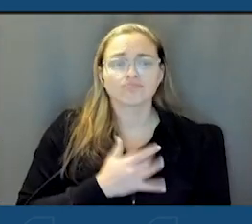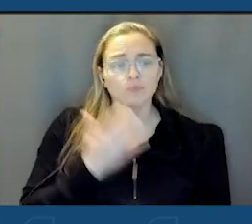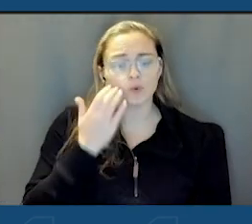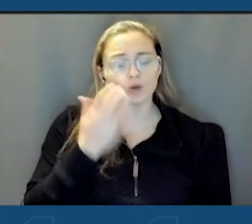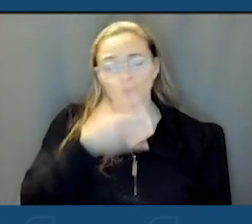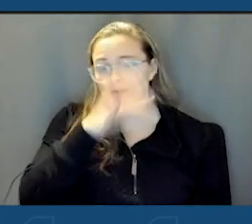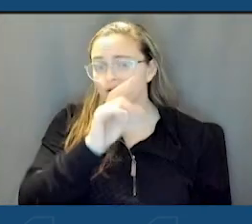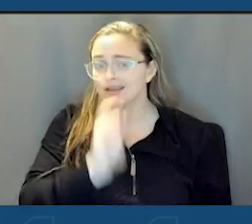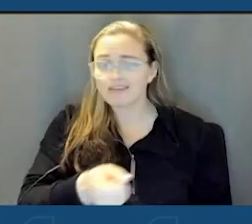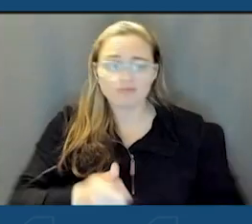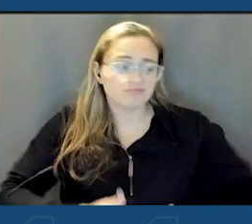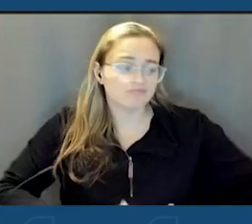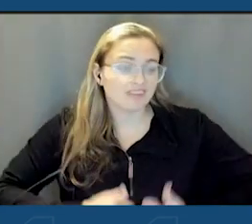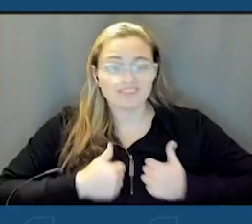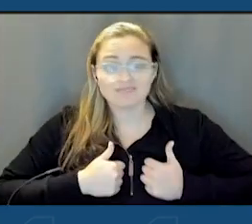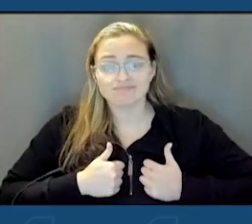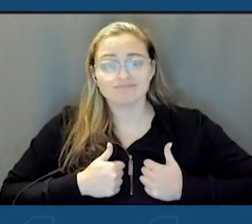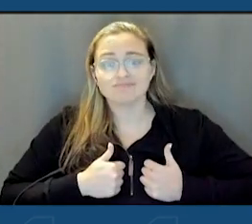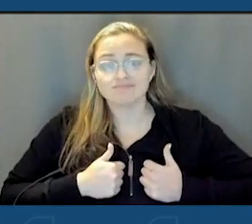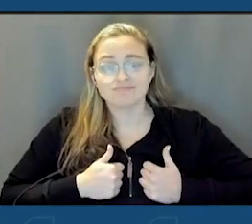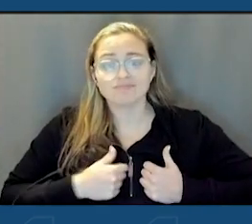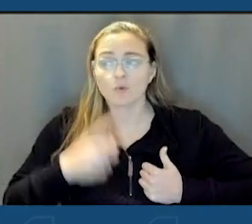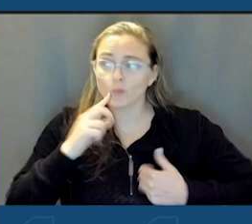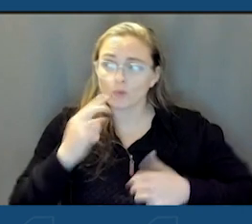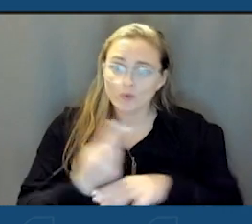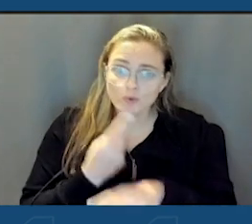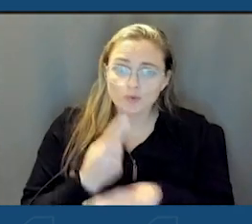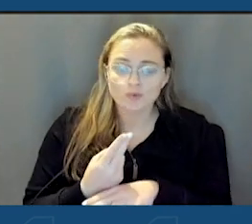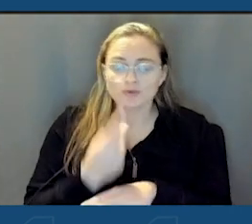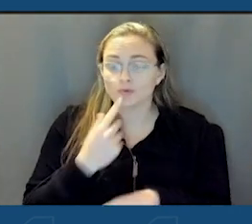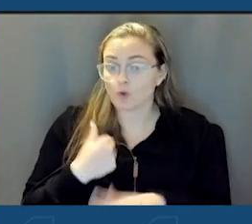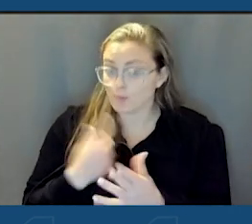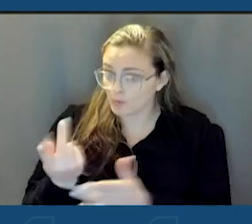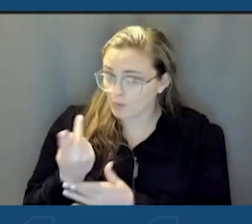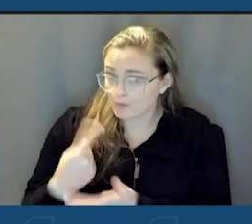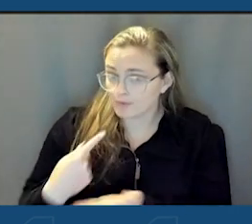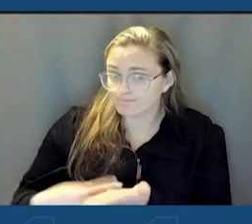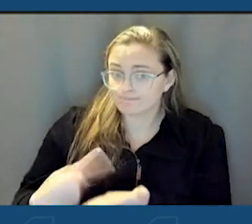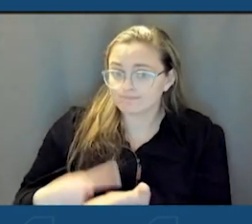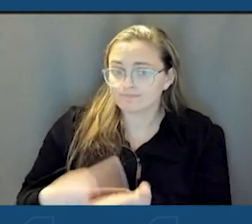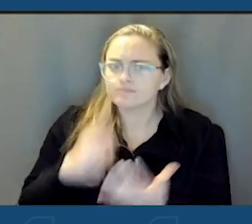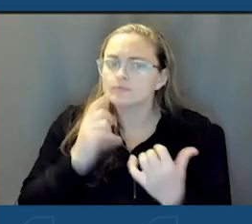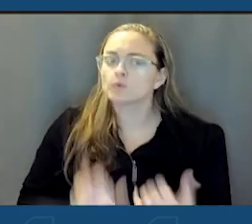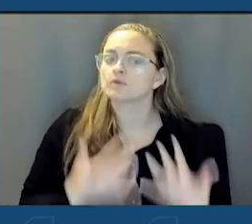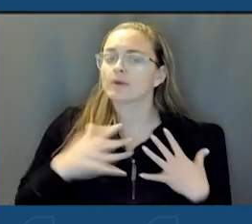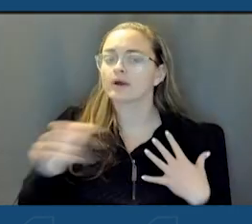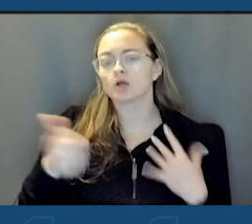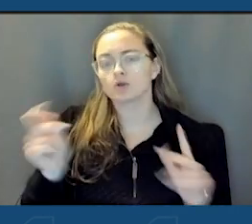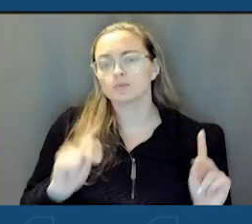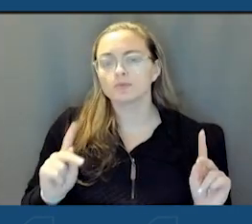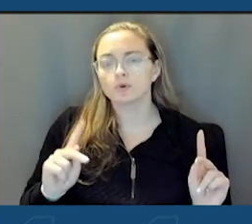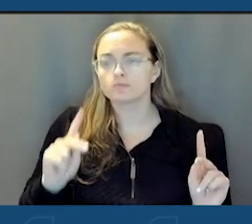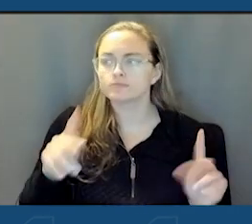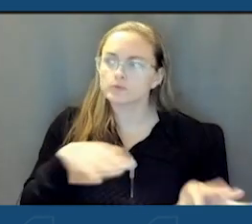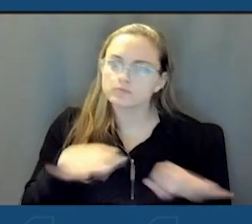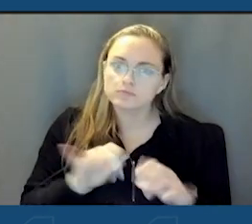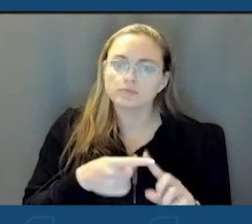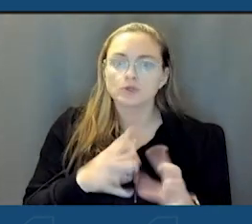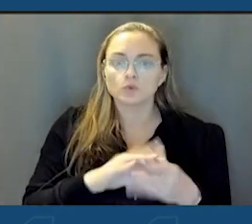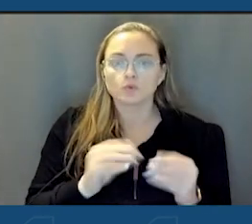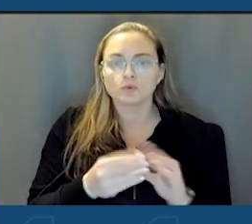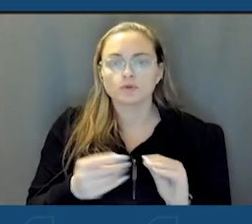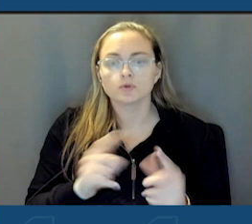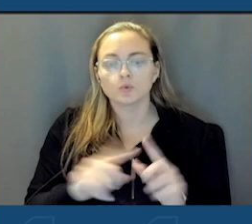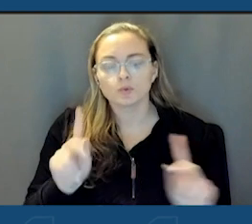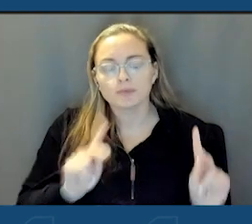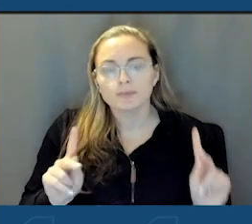has given him the gift of life and he's going to use that, he told me as we spoke, to inspire others and to tell his story to people